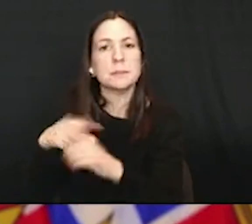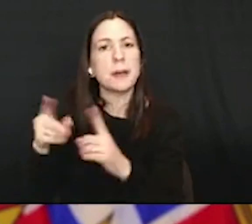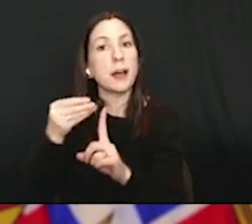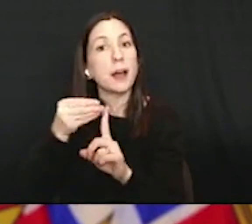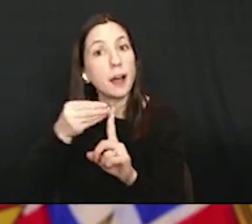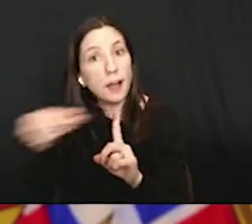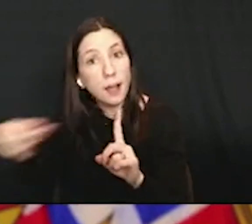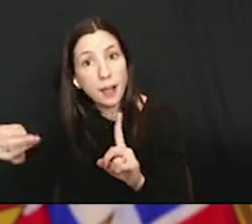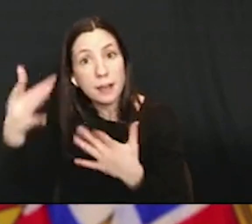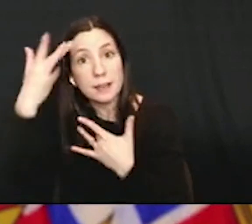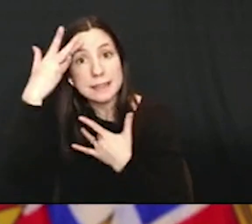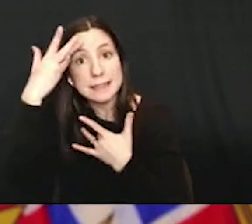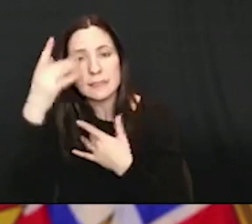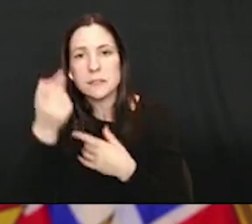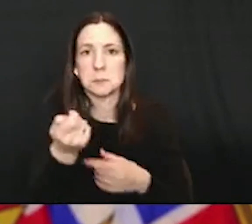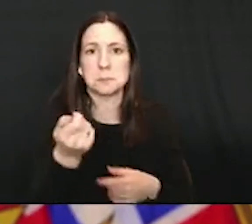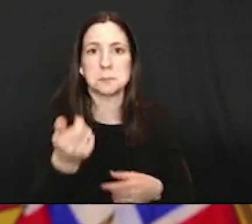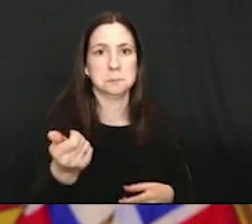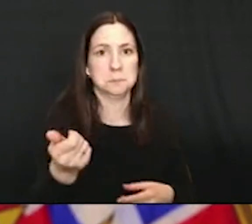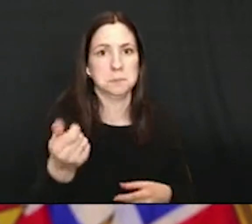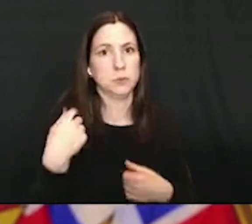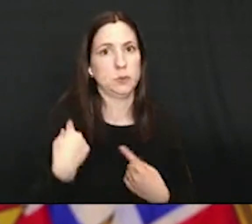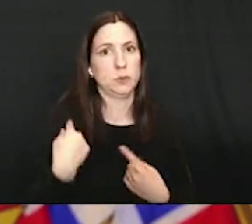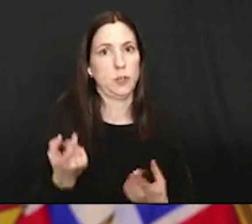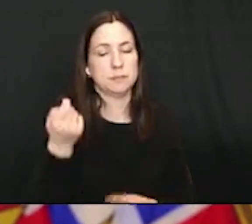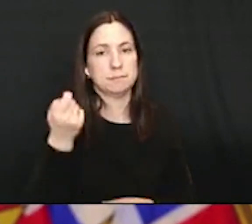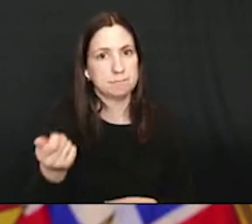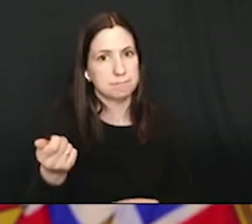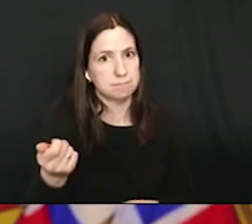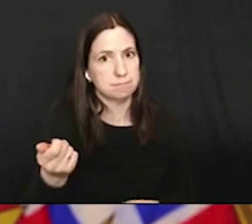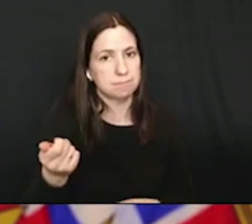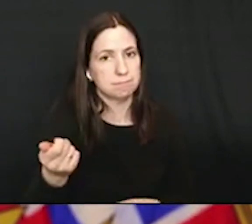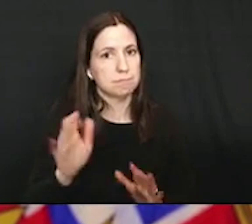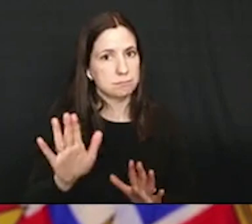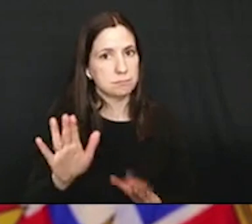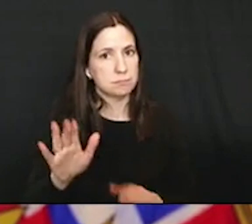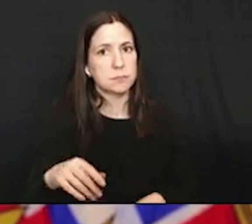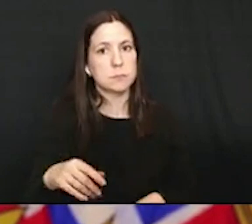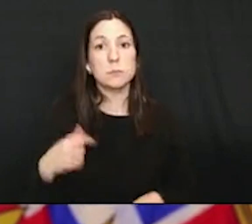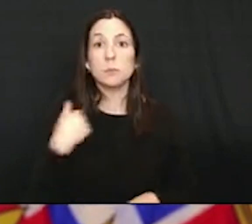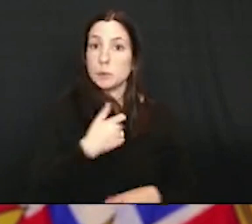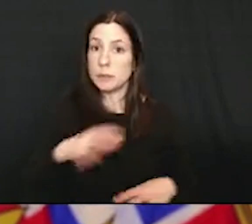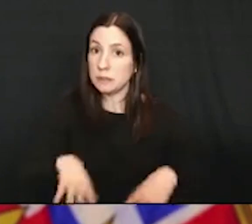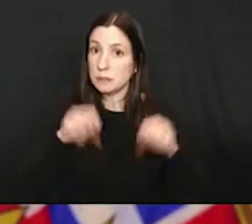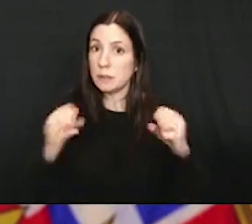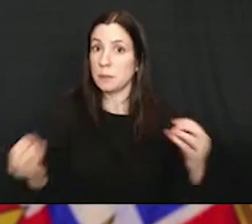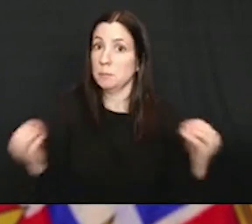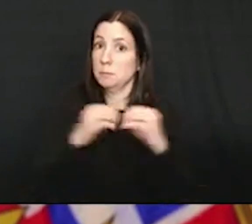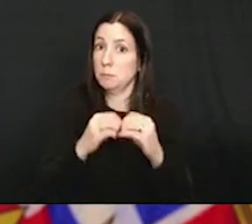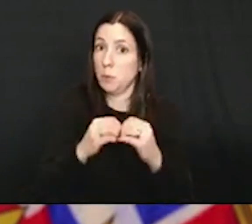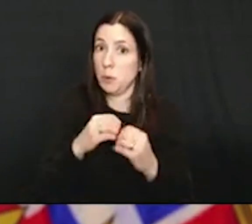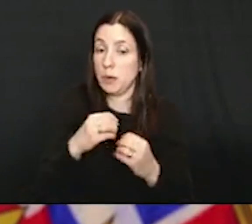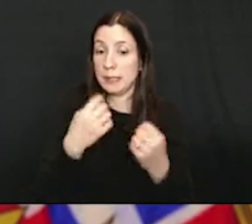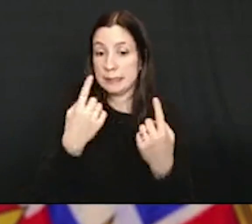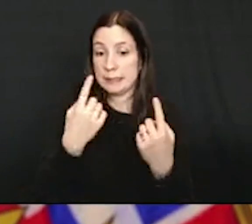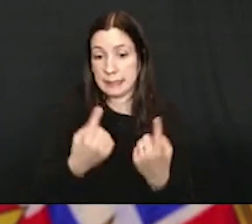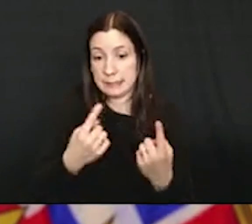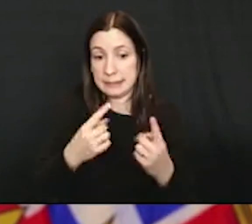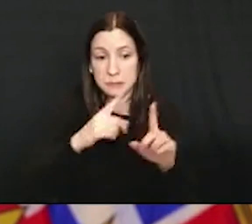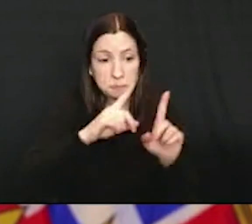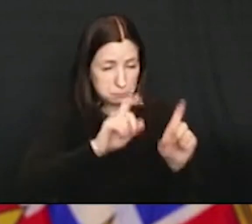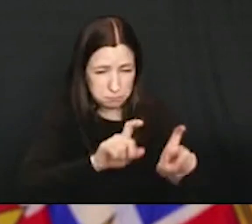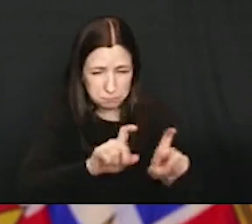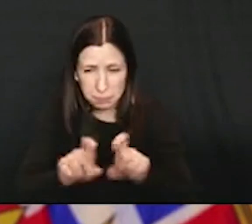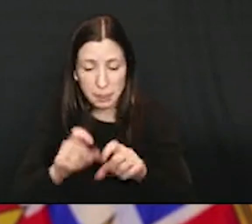transmission so far. And that's why we're doing the extra testing to be reassured on this. But so far, it does